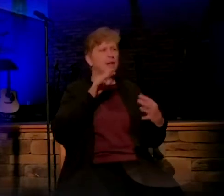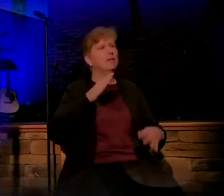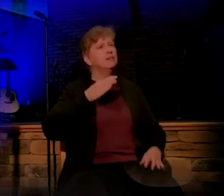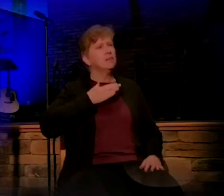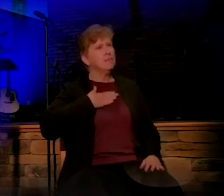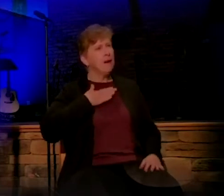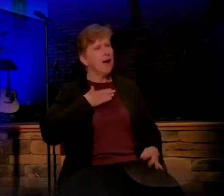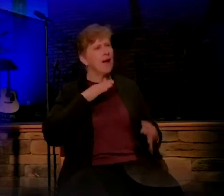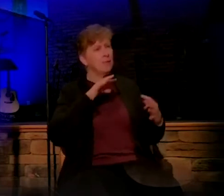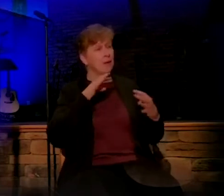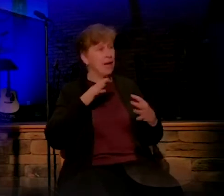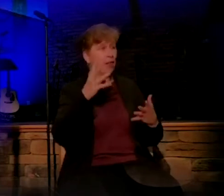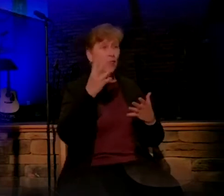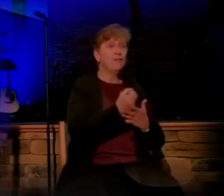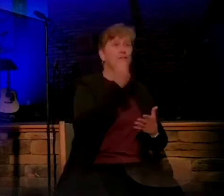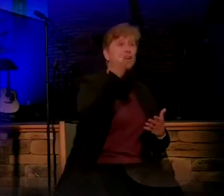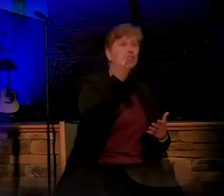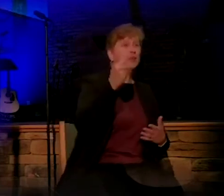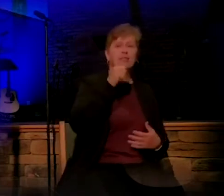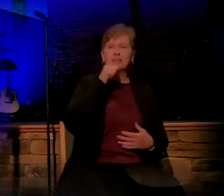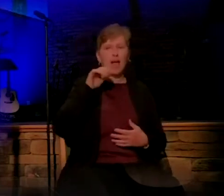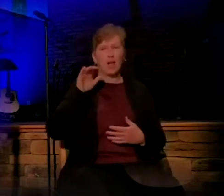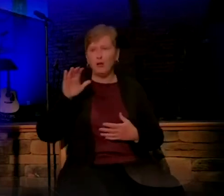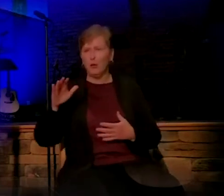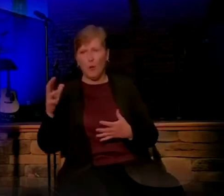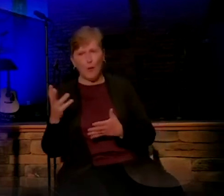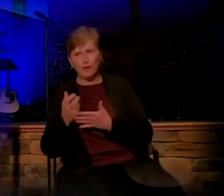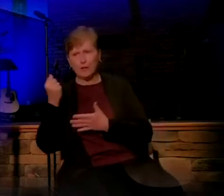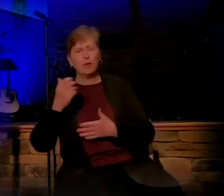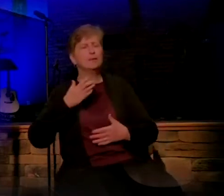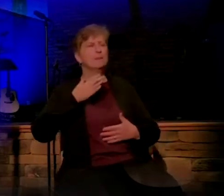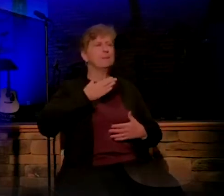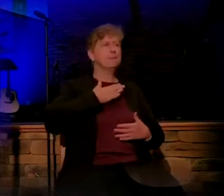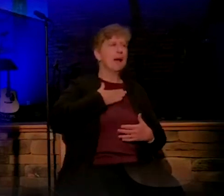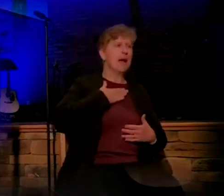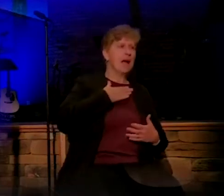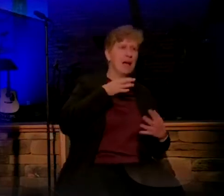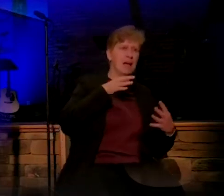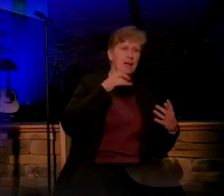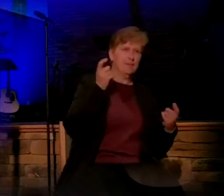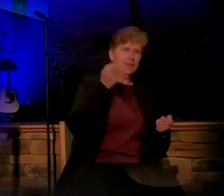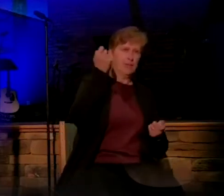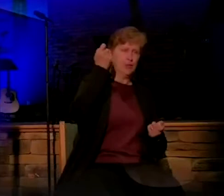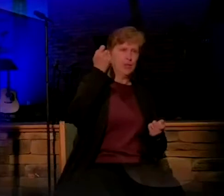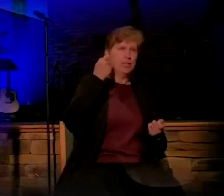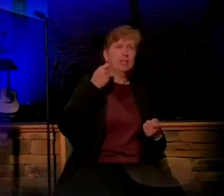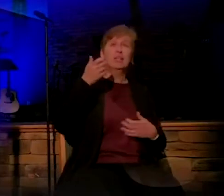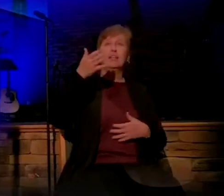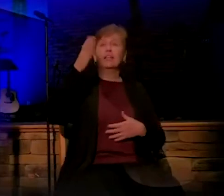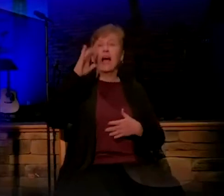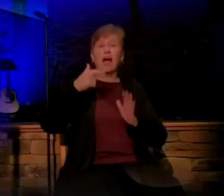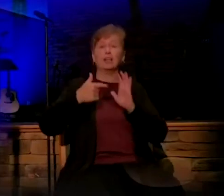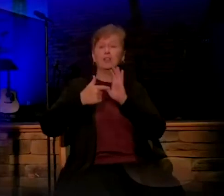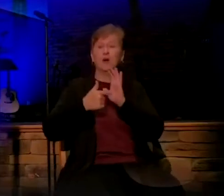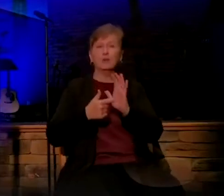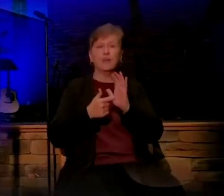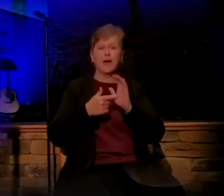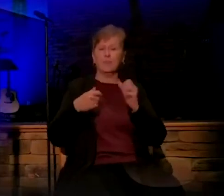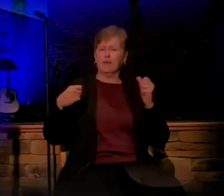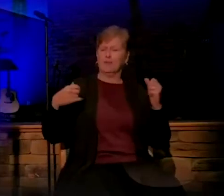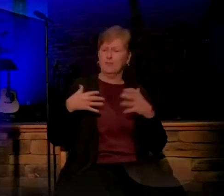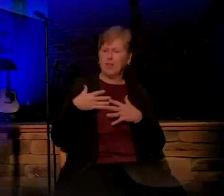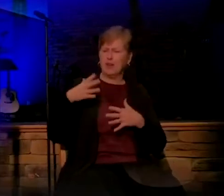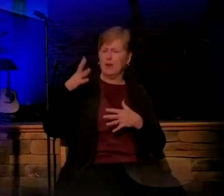battle. This victory is not going to be your victory. It's going to be my victory. And suddenly God shows up, this timid, fear-filled